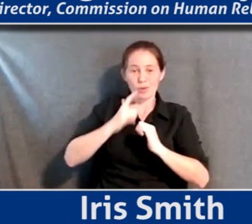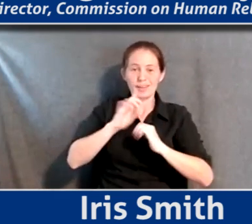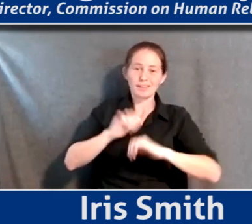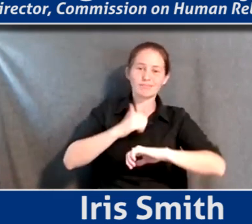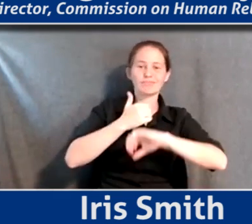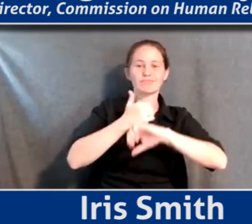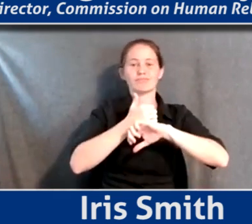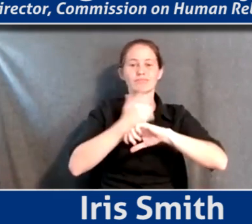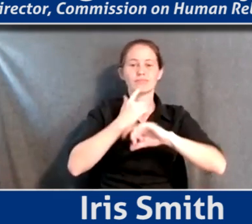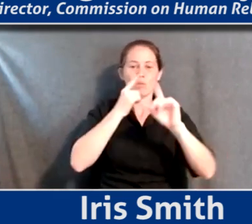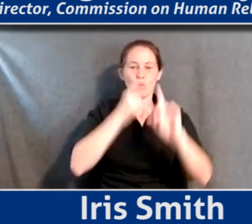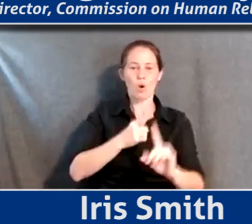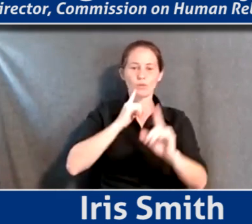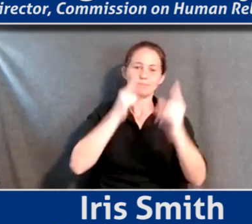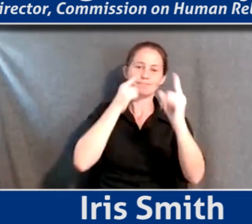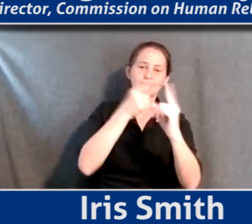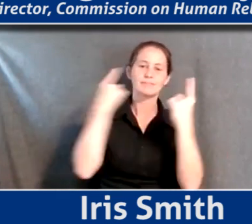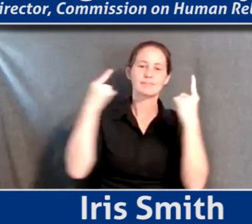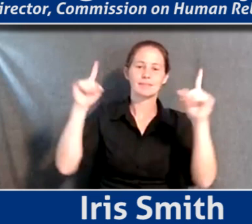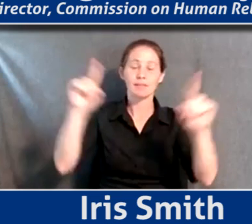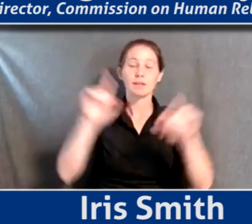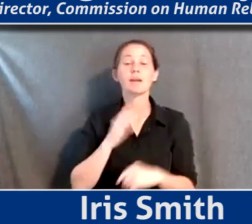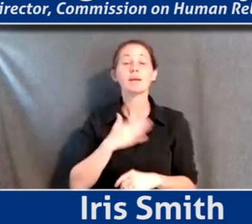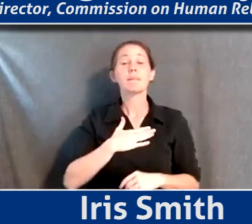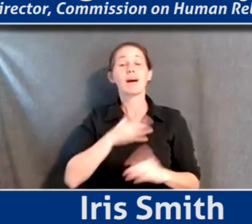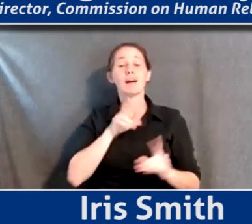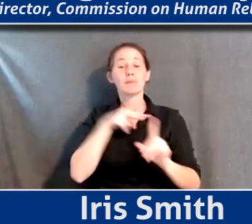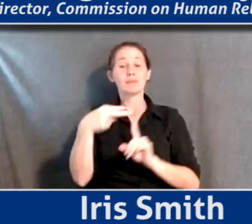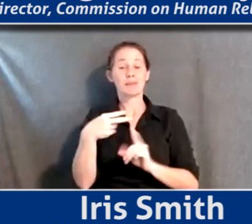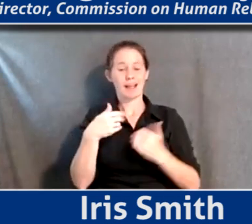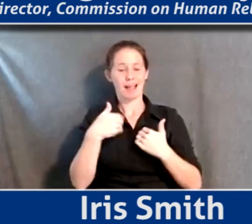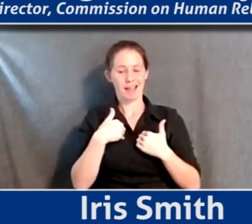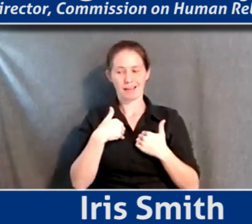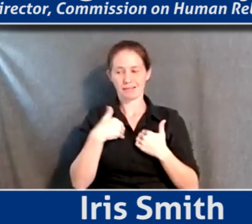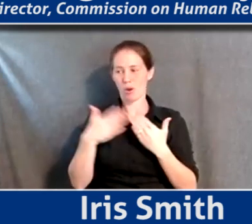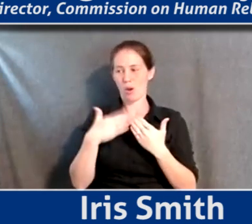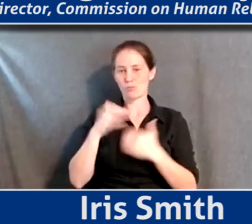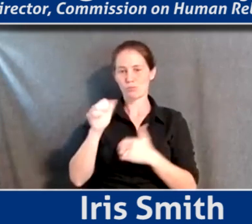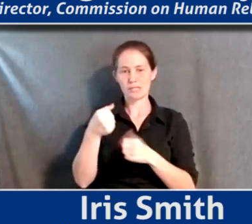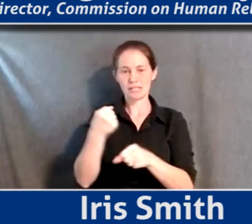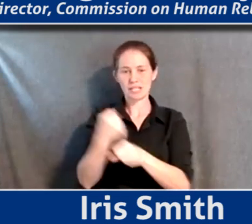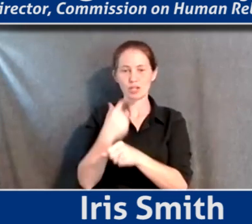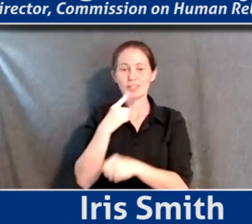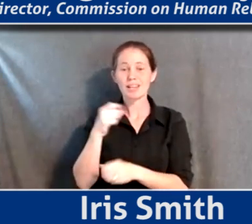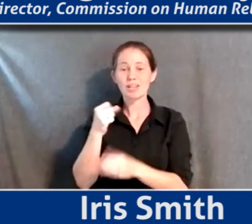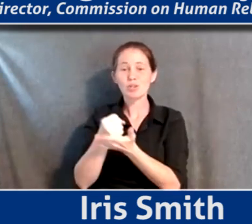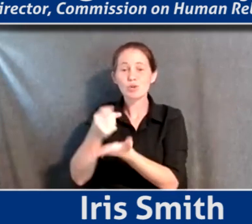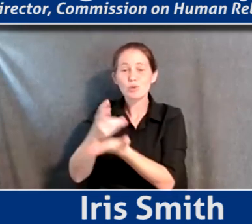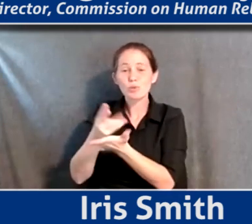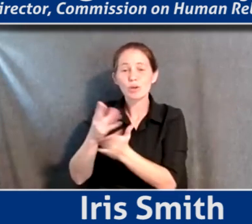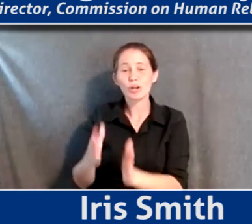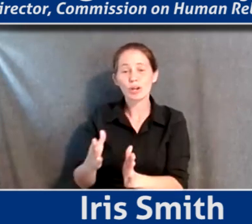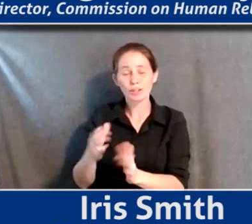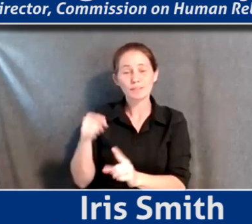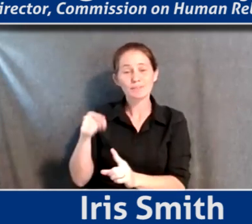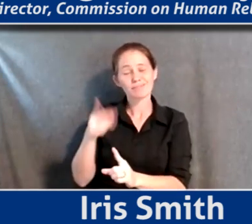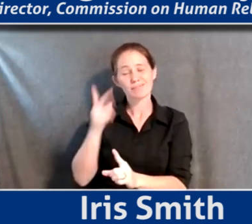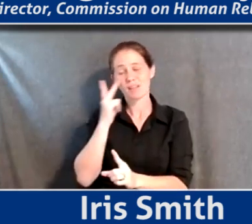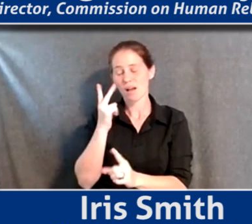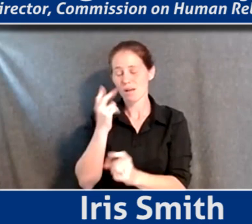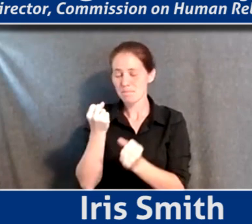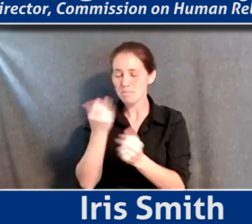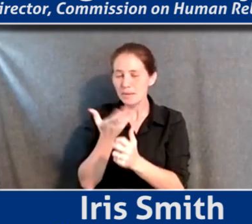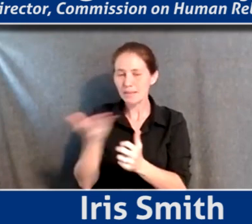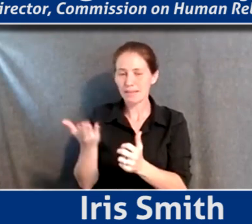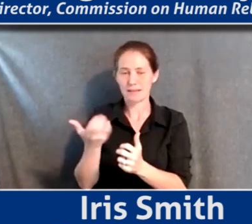our residents. And so my perspective is that I spent almost a decade as a social worker, and I saw a lot of these things on the